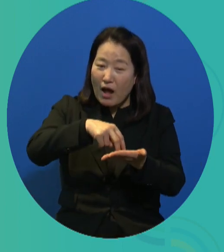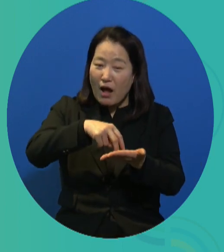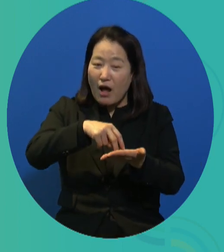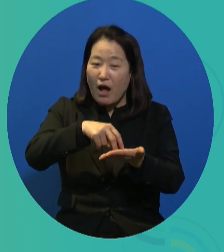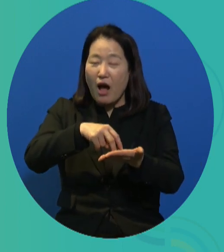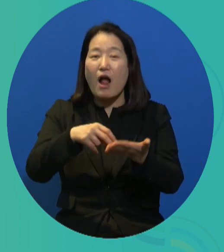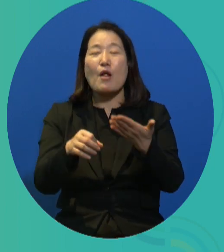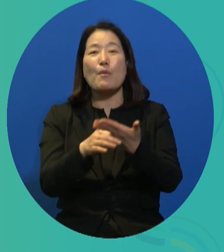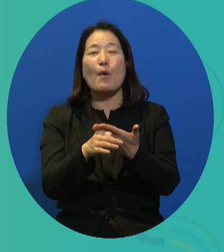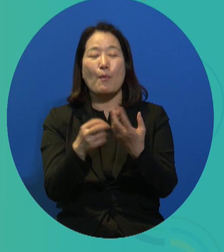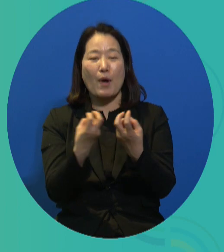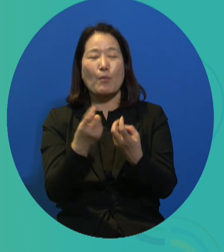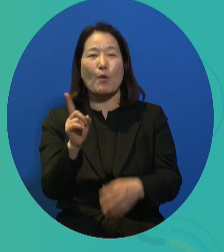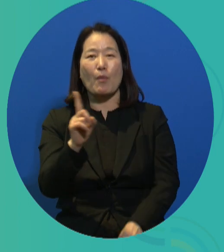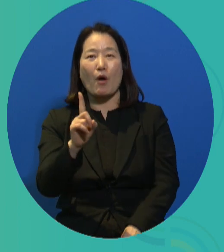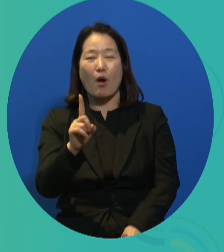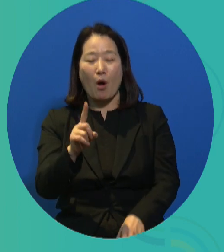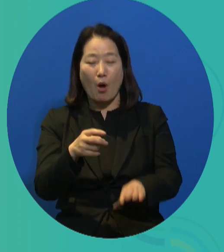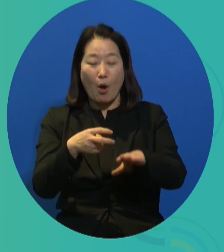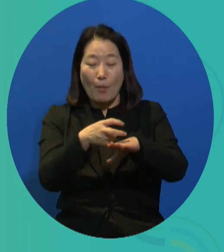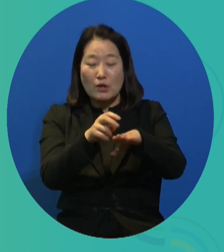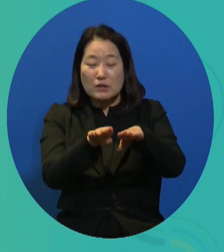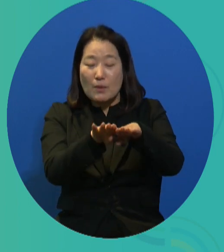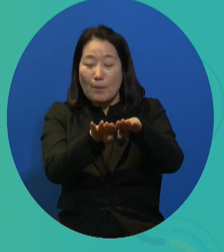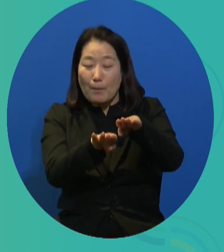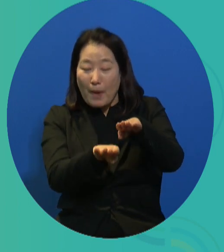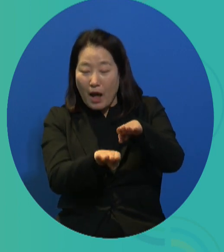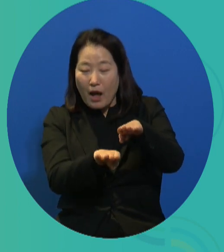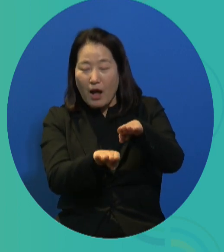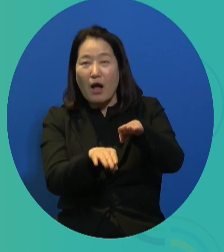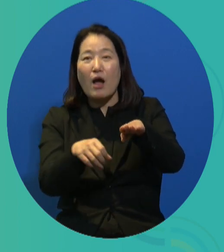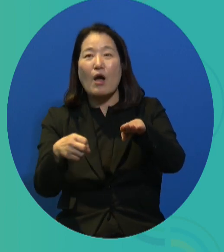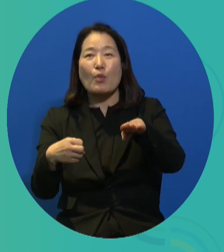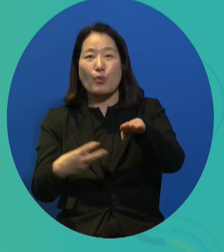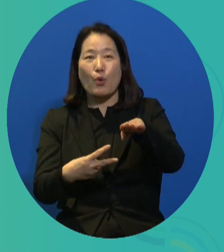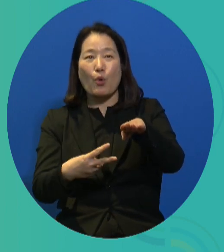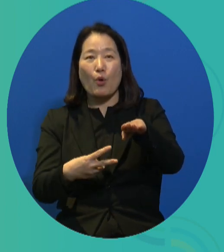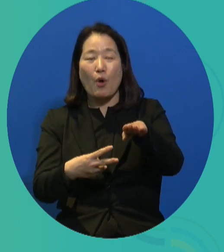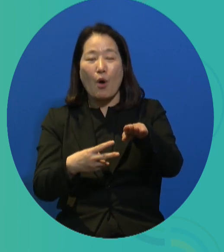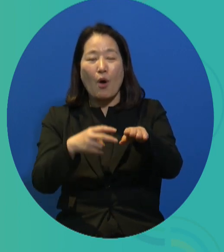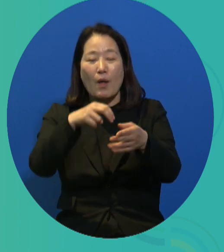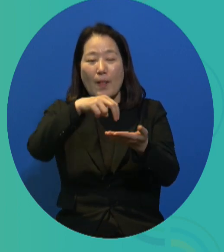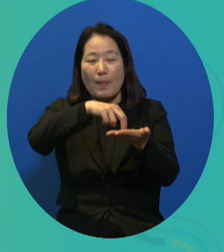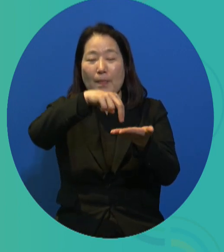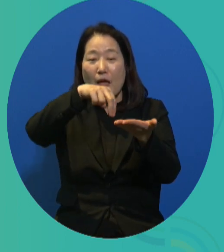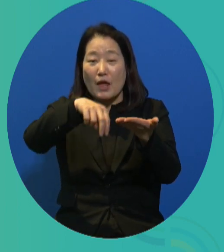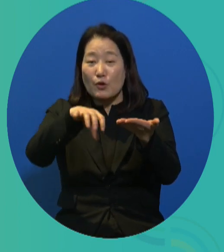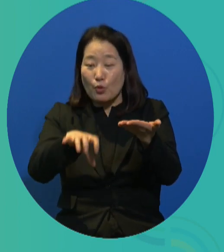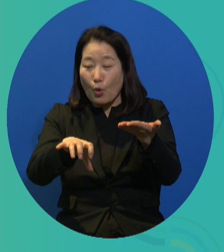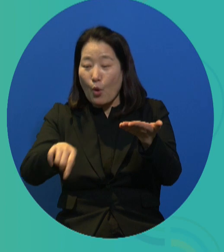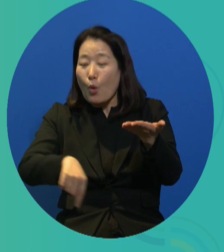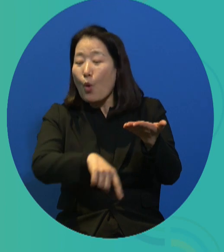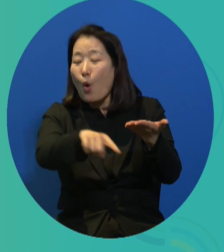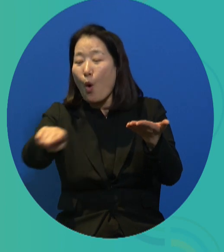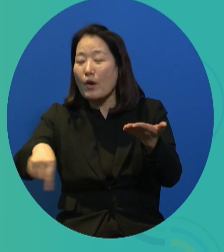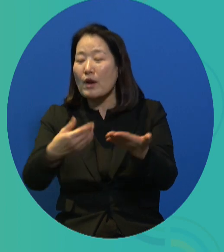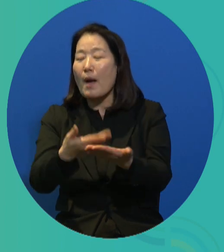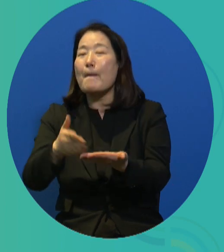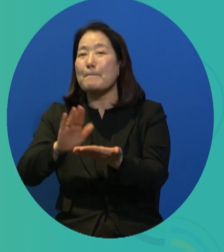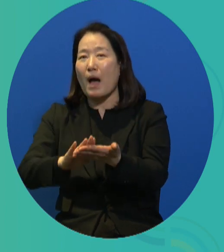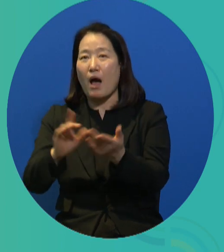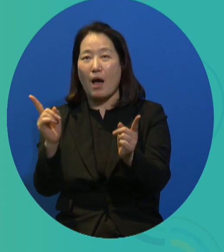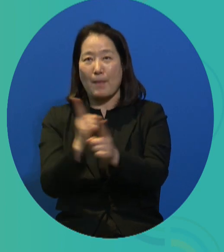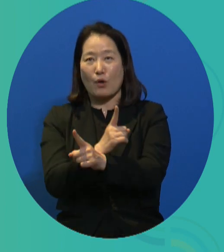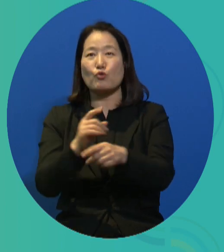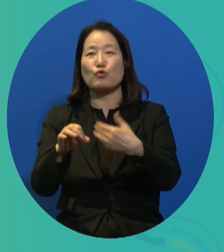many more PWD ride and take the bus? This means that we have to improve the bus stations and also try to